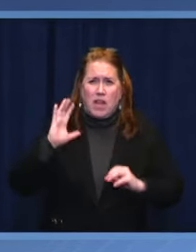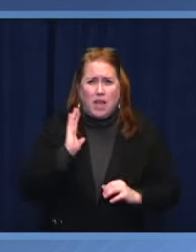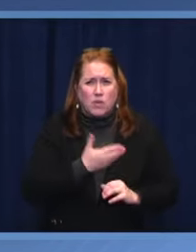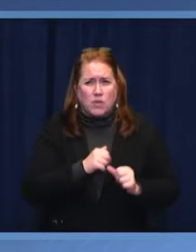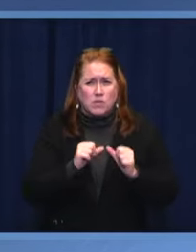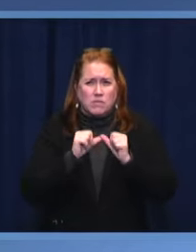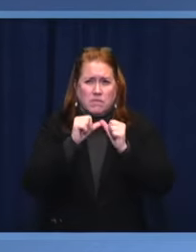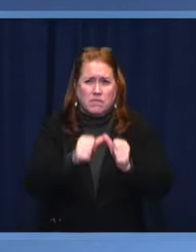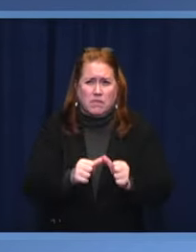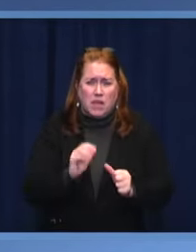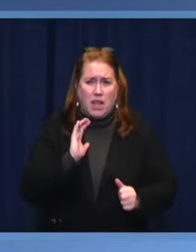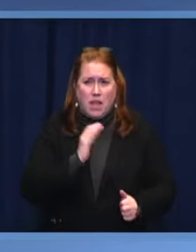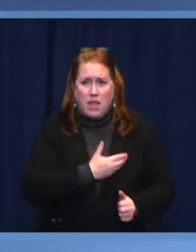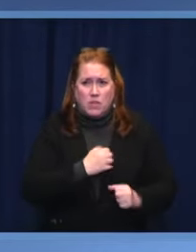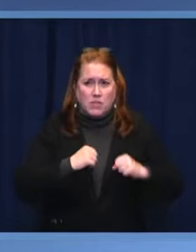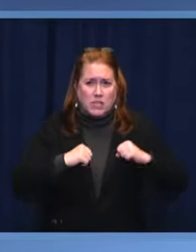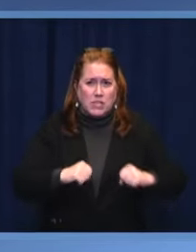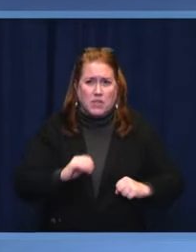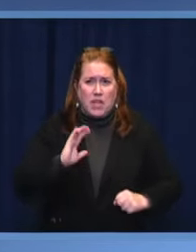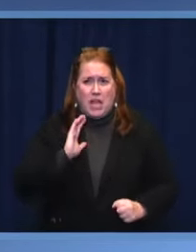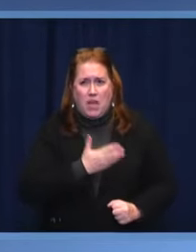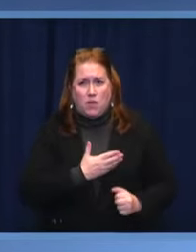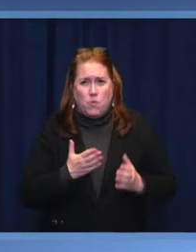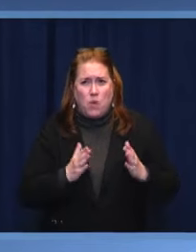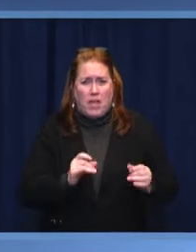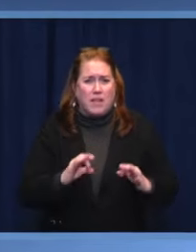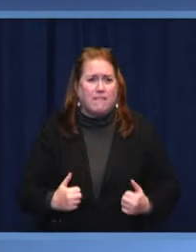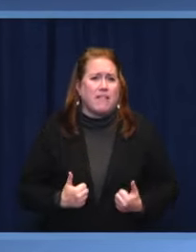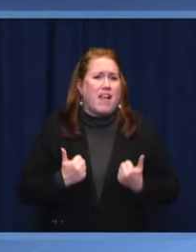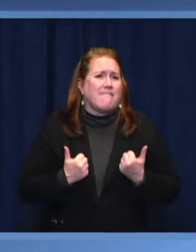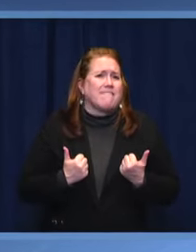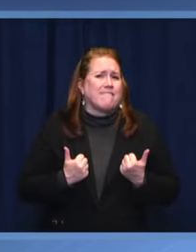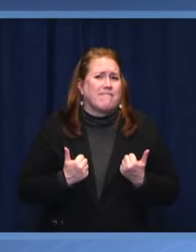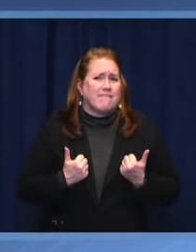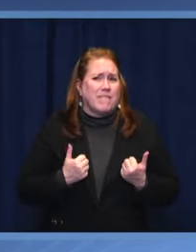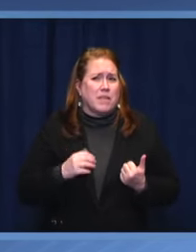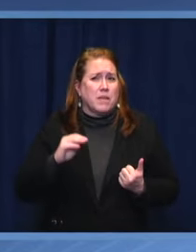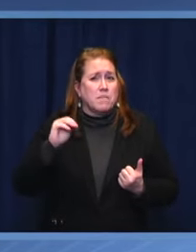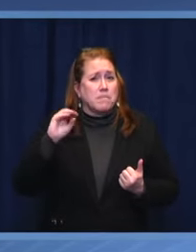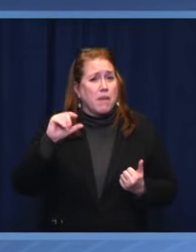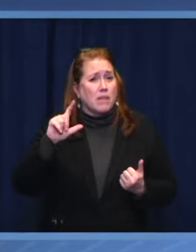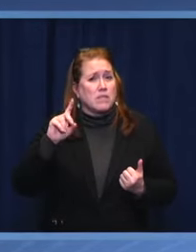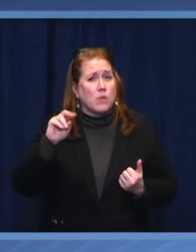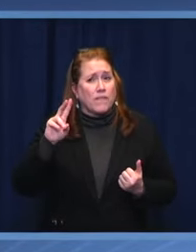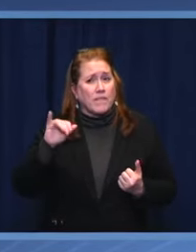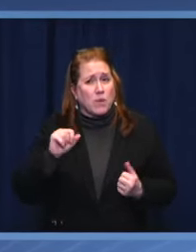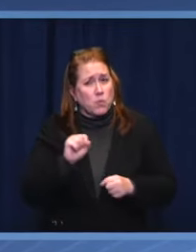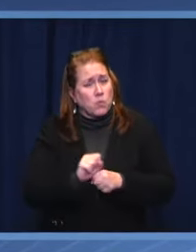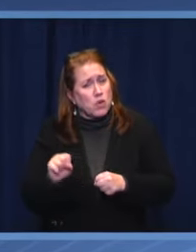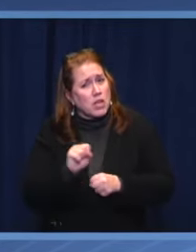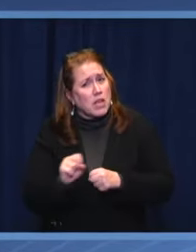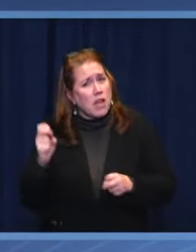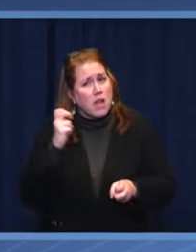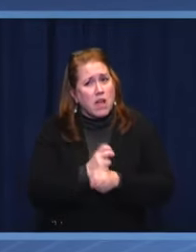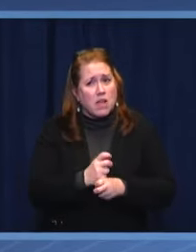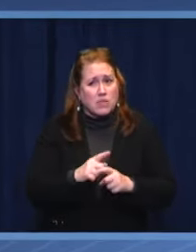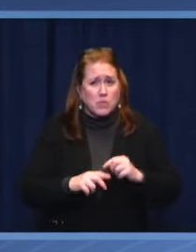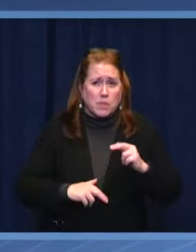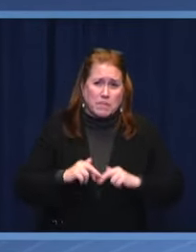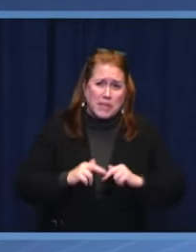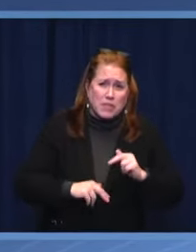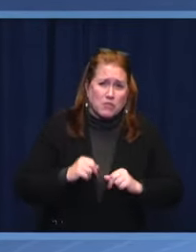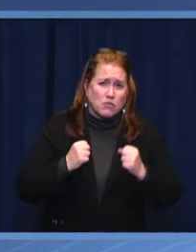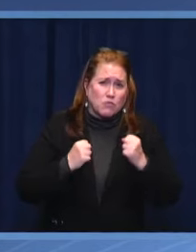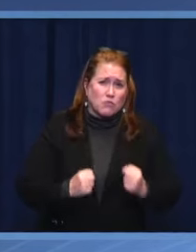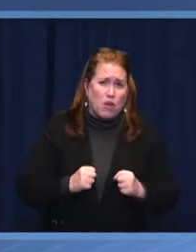security, our way of life. Moldova's authorities are working diligently to build a resilient nation